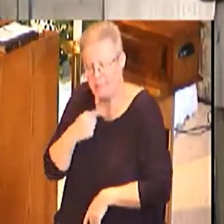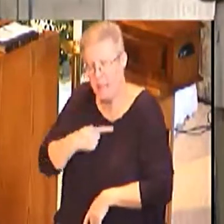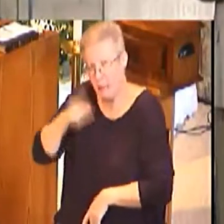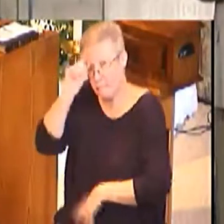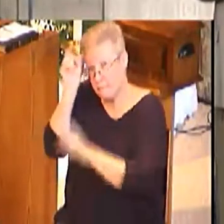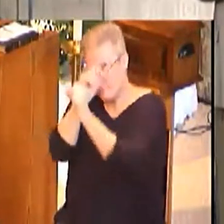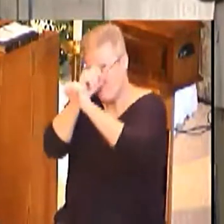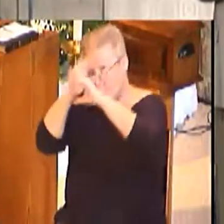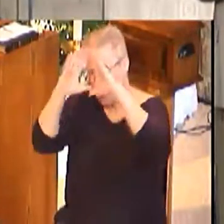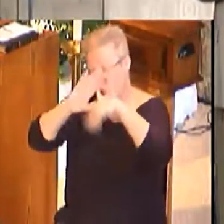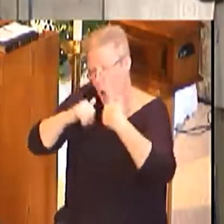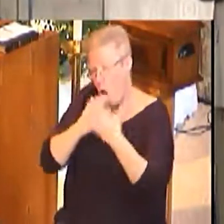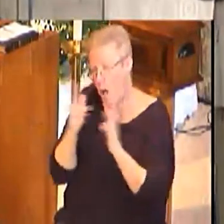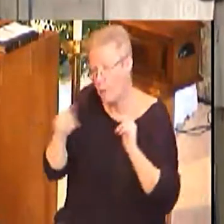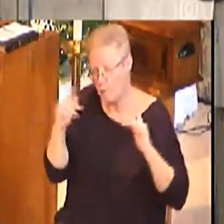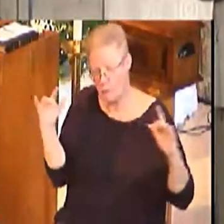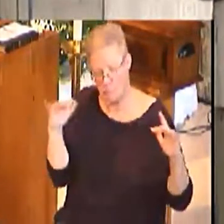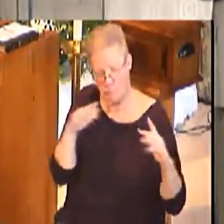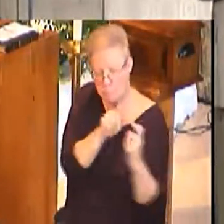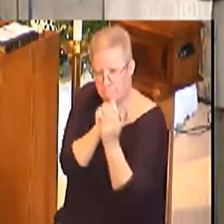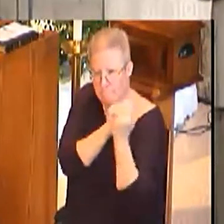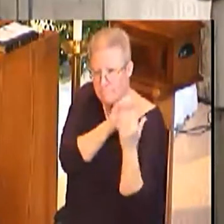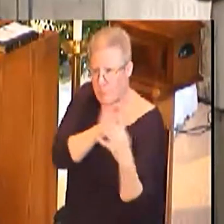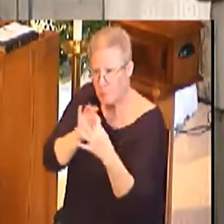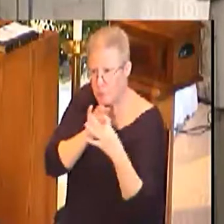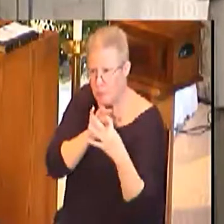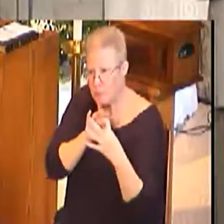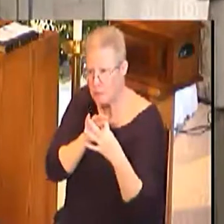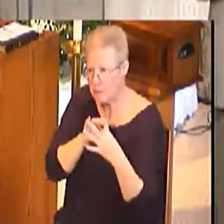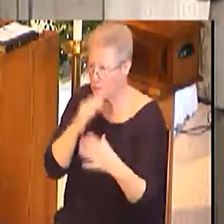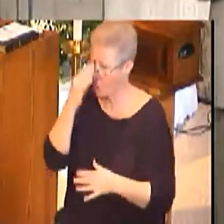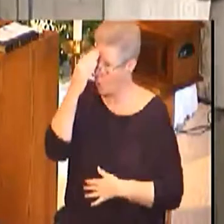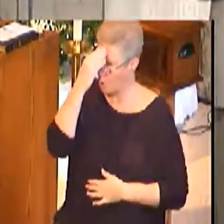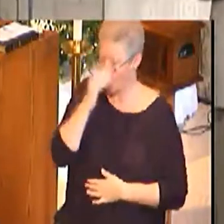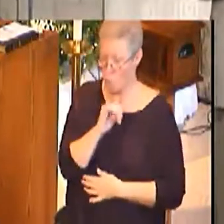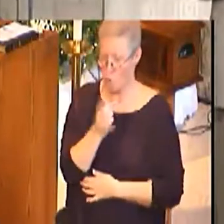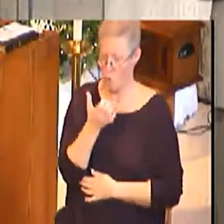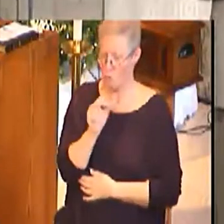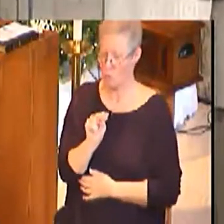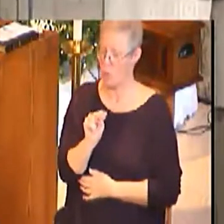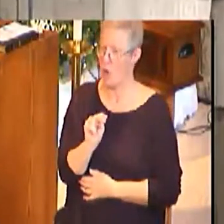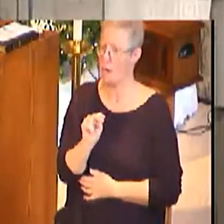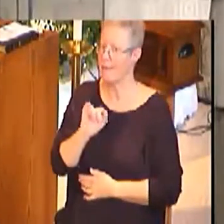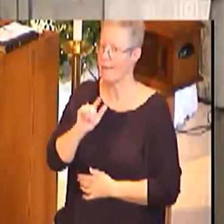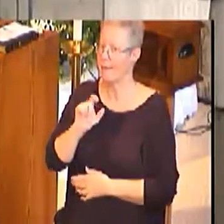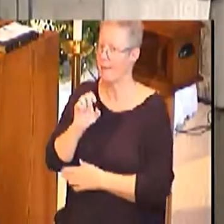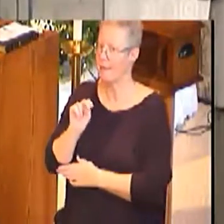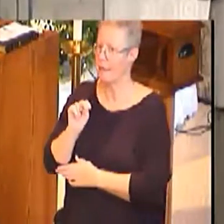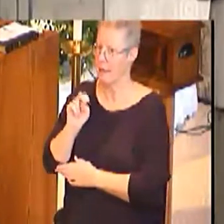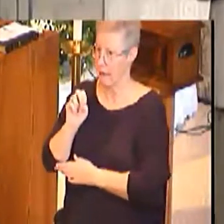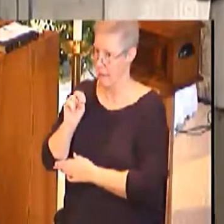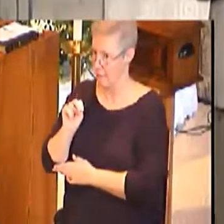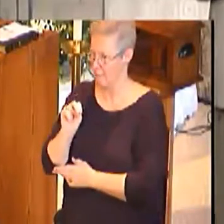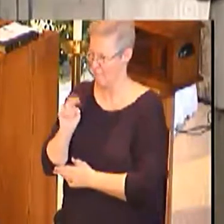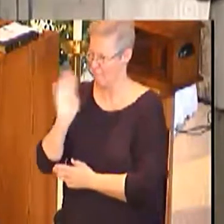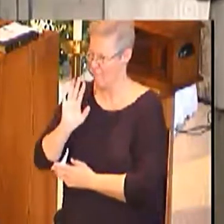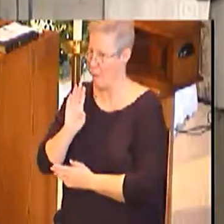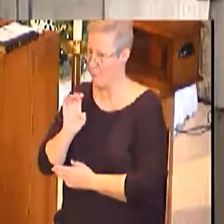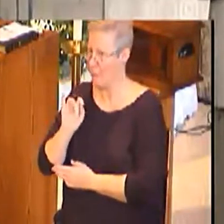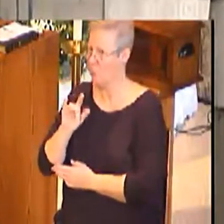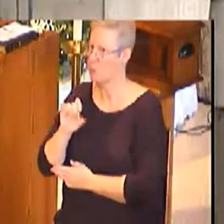together in unity. John Lemonsong, Imagine, shares these inspirational words,